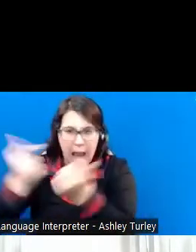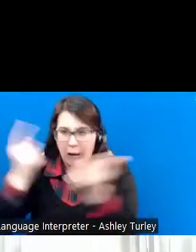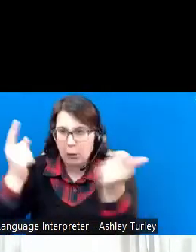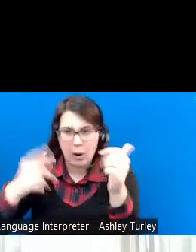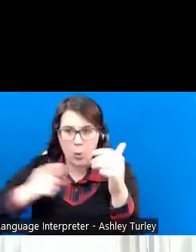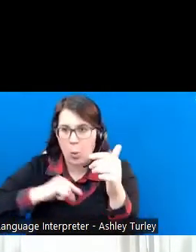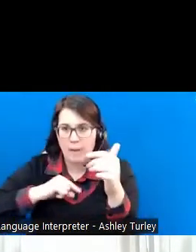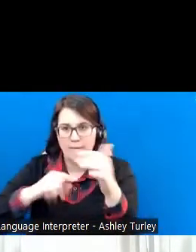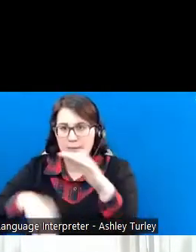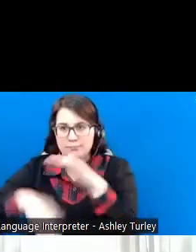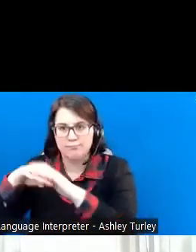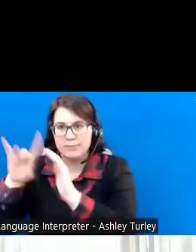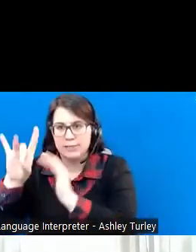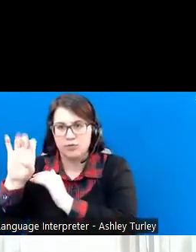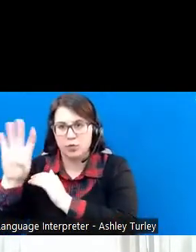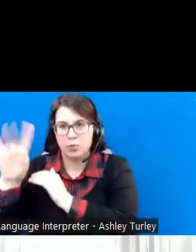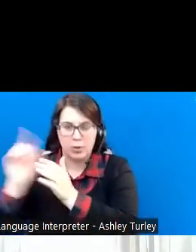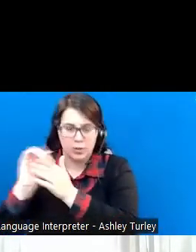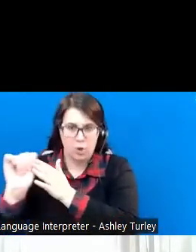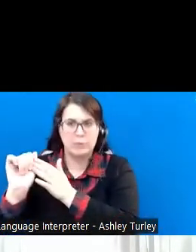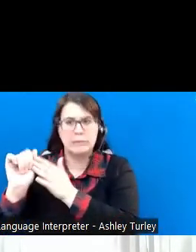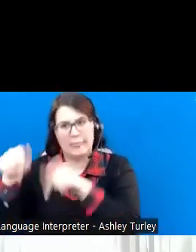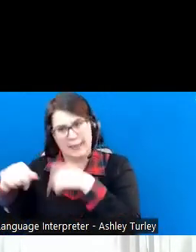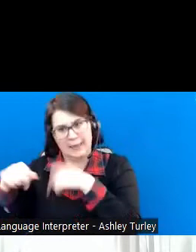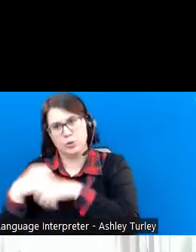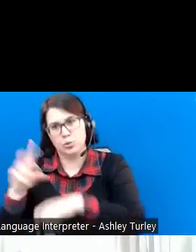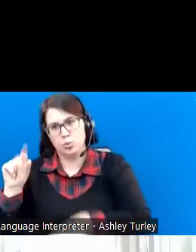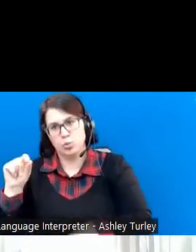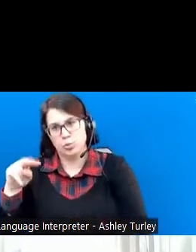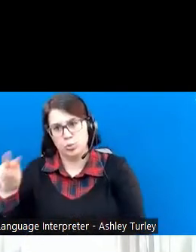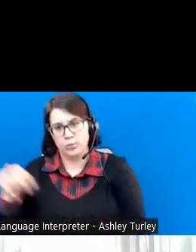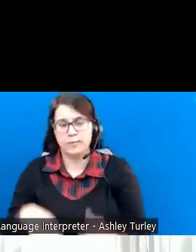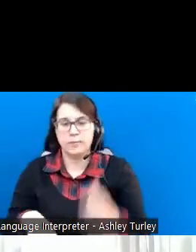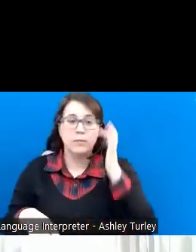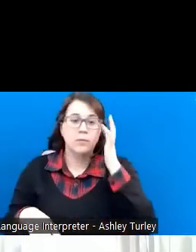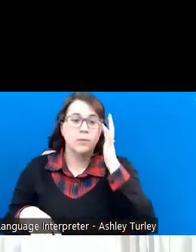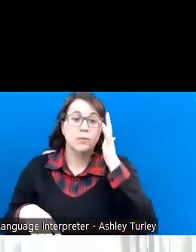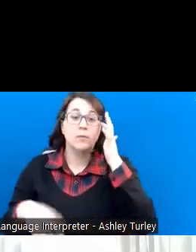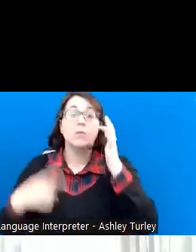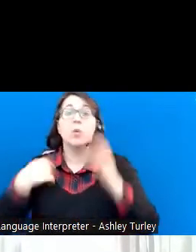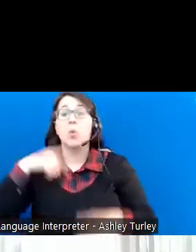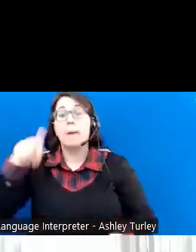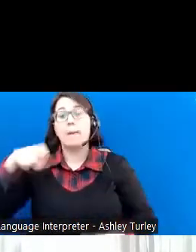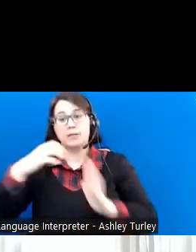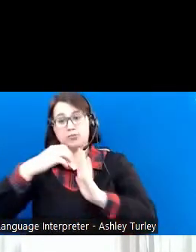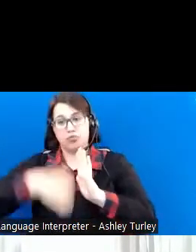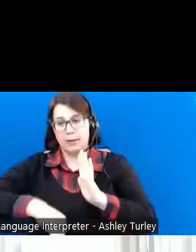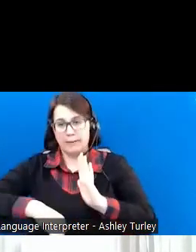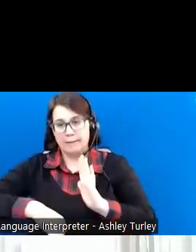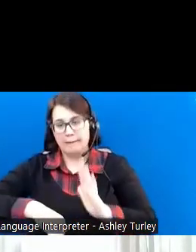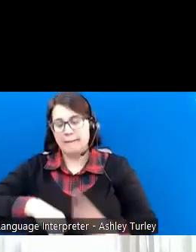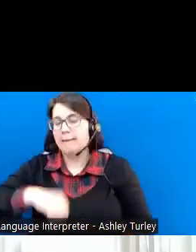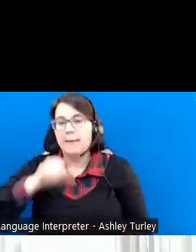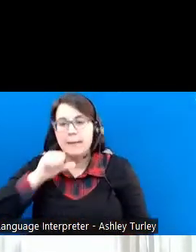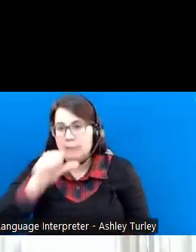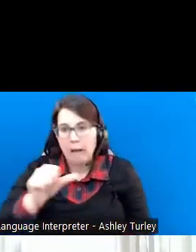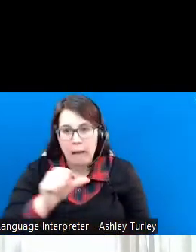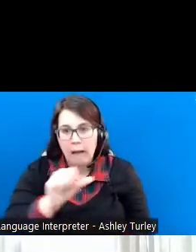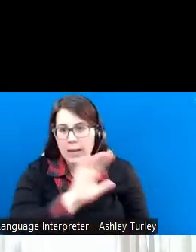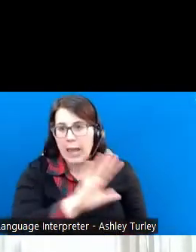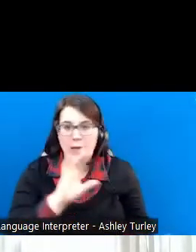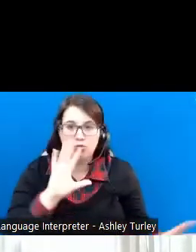SSI in 2022. We have to subtract not what Gabriel